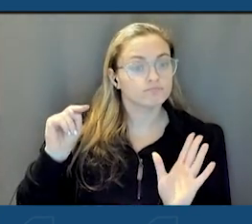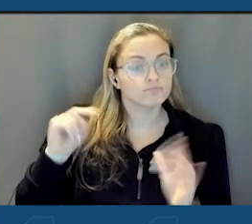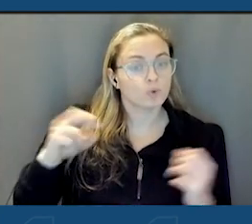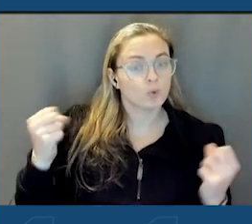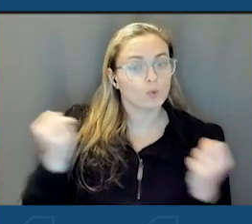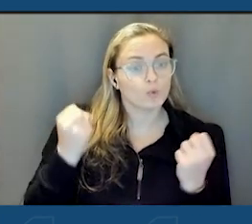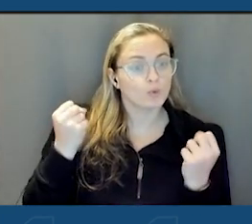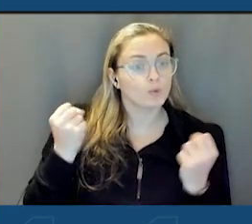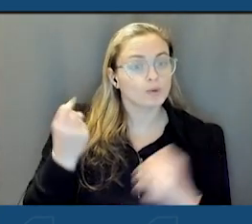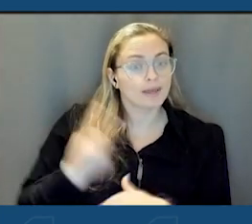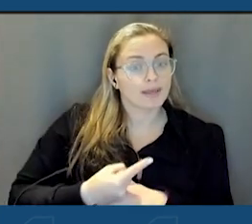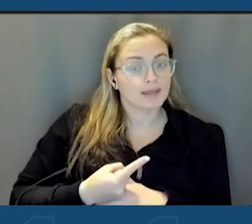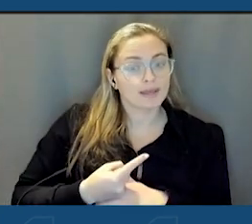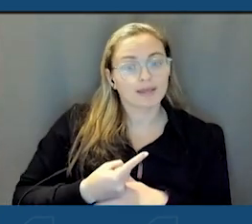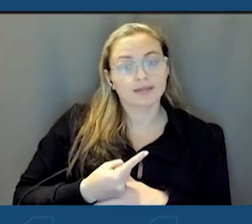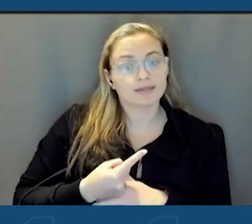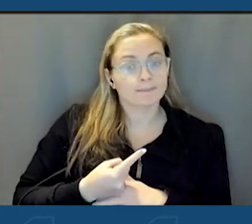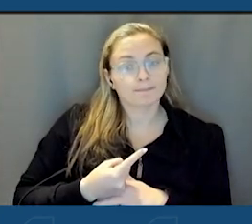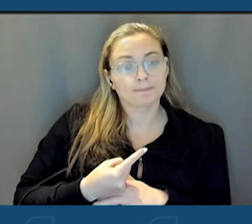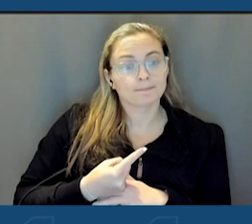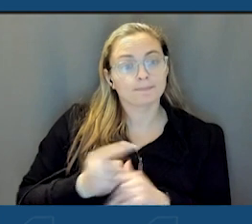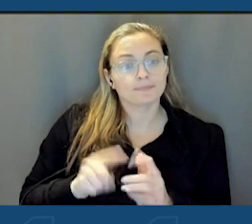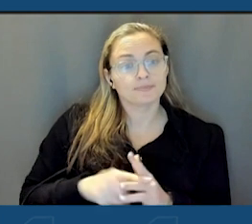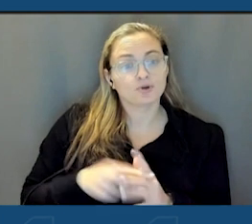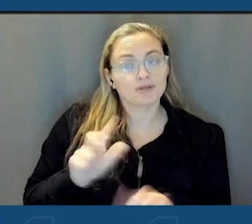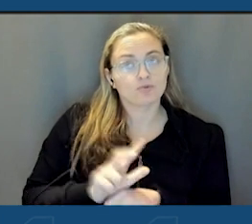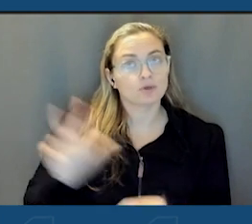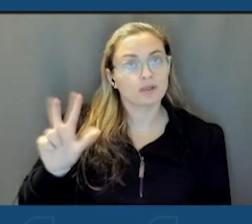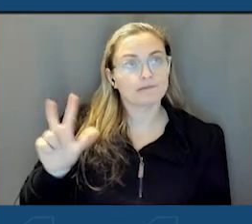day starting at three o'clock.